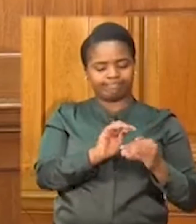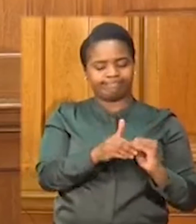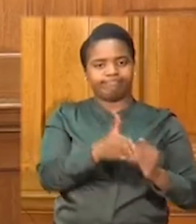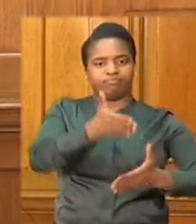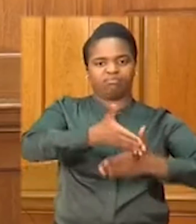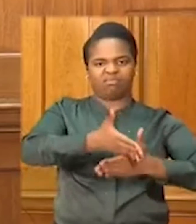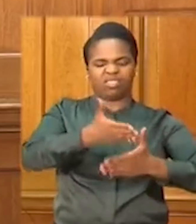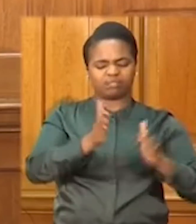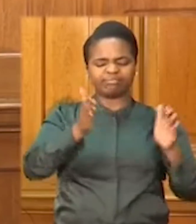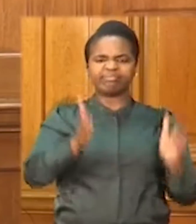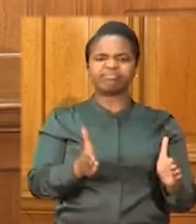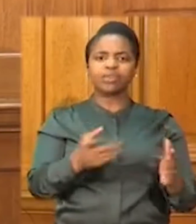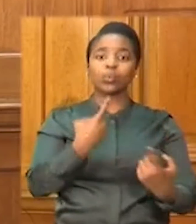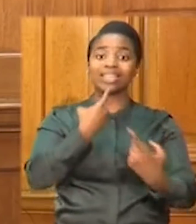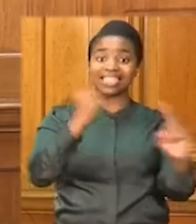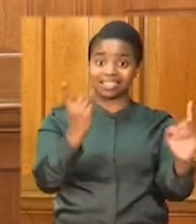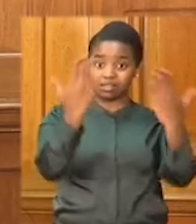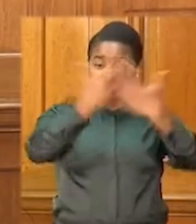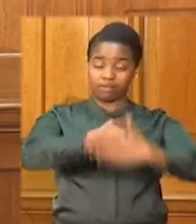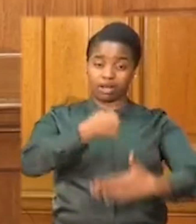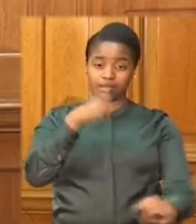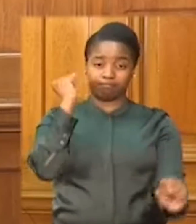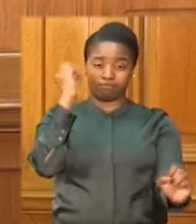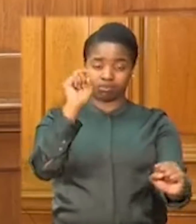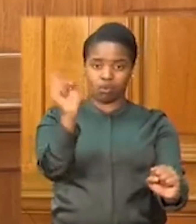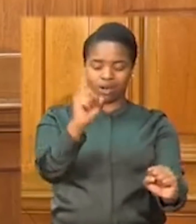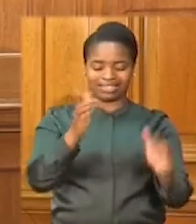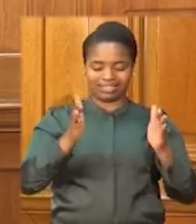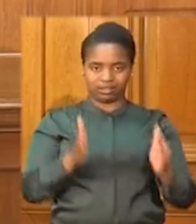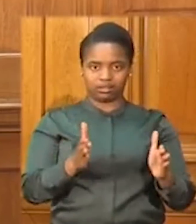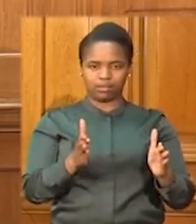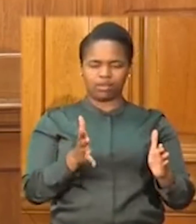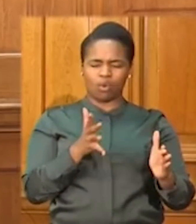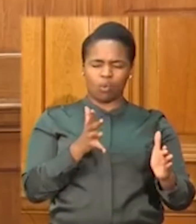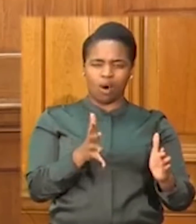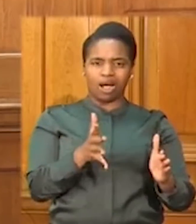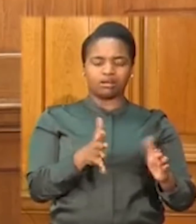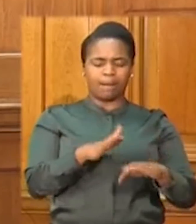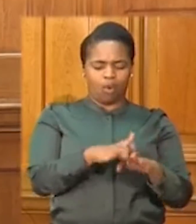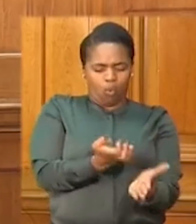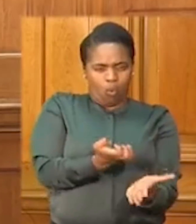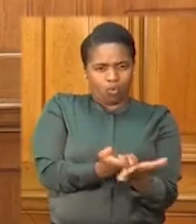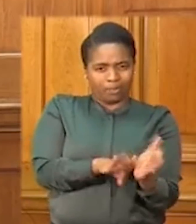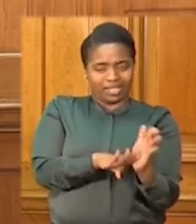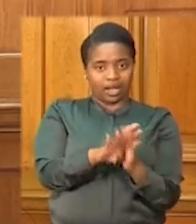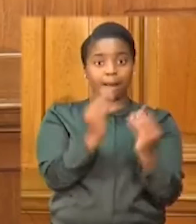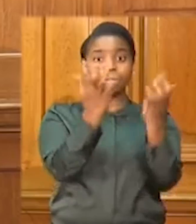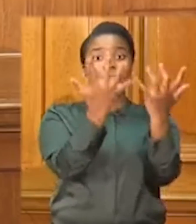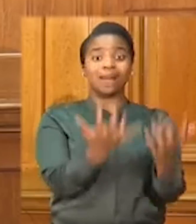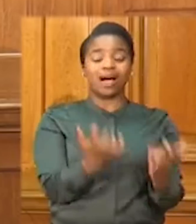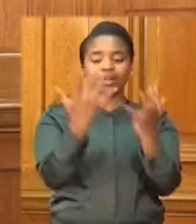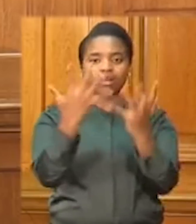we are announcing this evening a massive social and economic support package